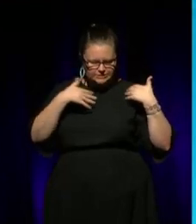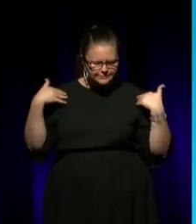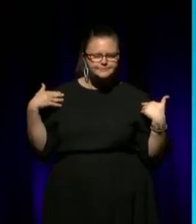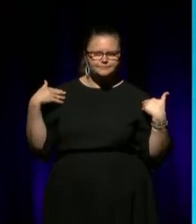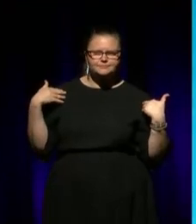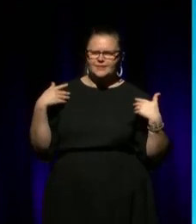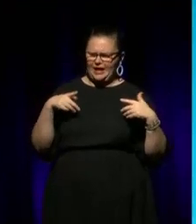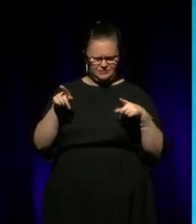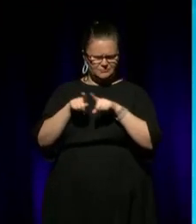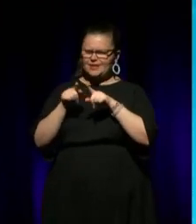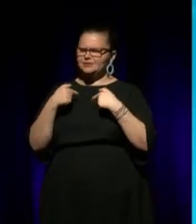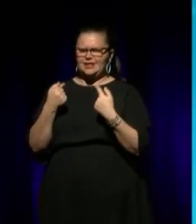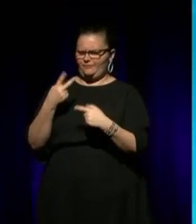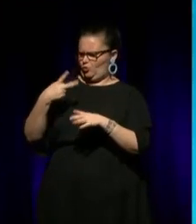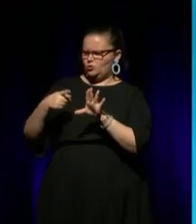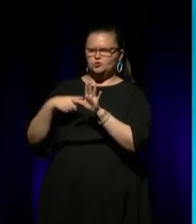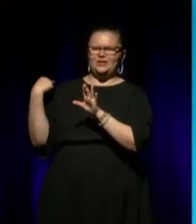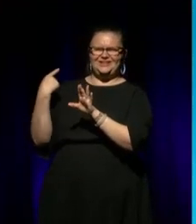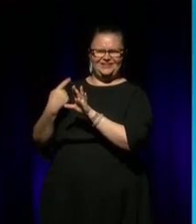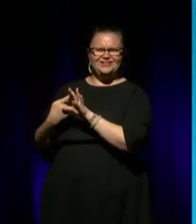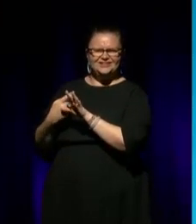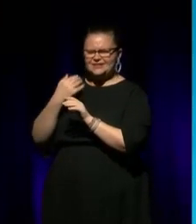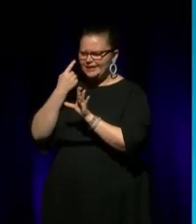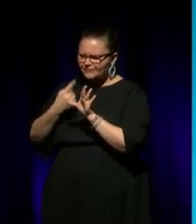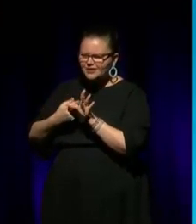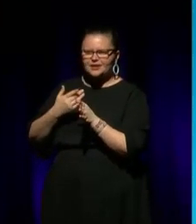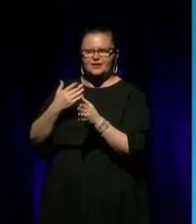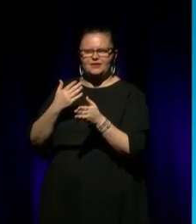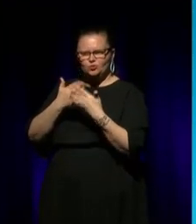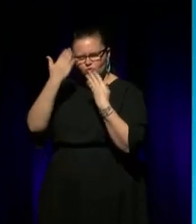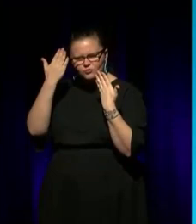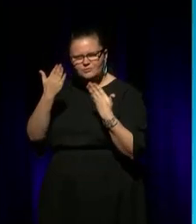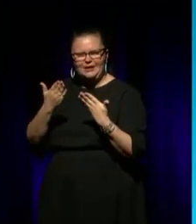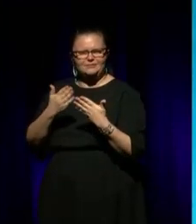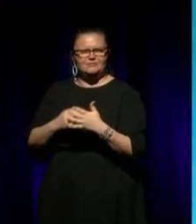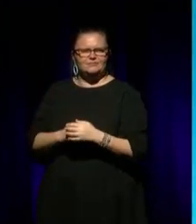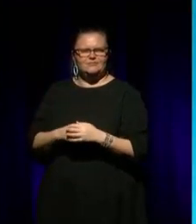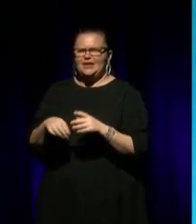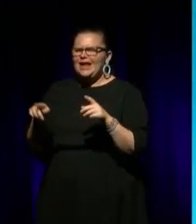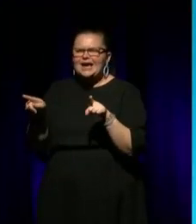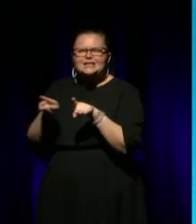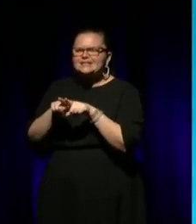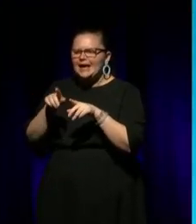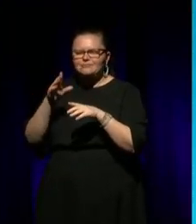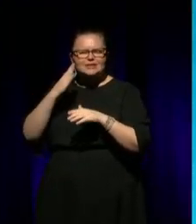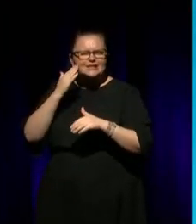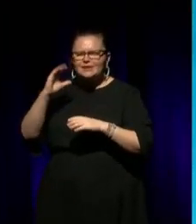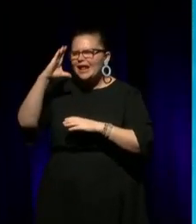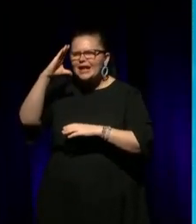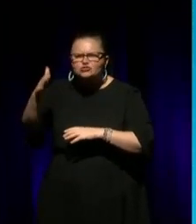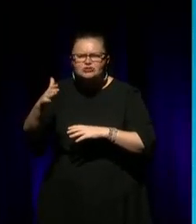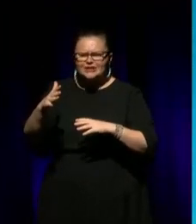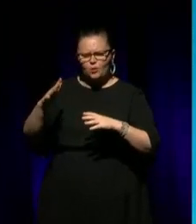we've been doing that for the last 20 years. And, we do it just as good as we do at the Opera House too. And,